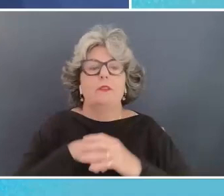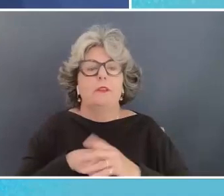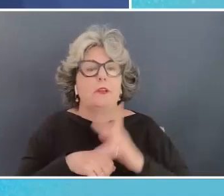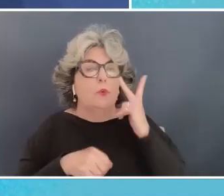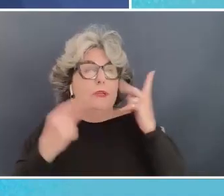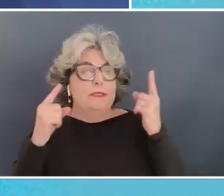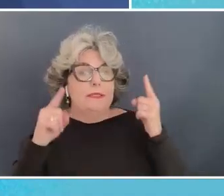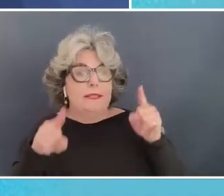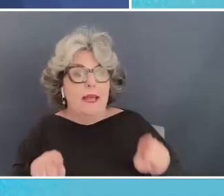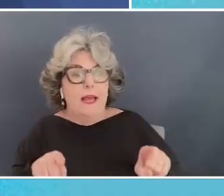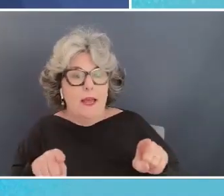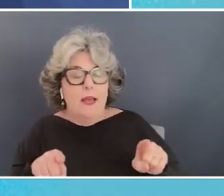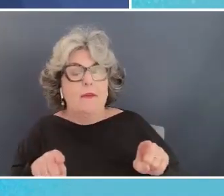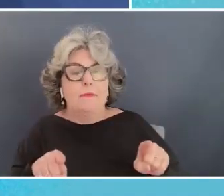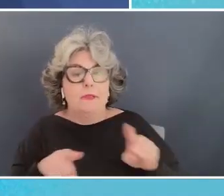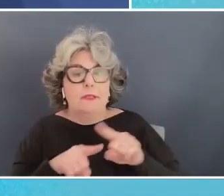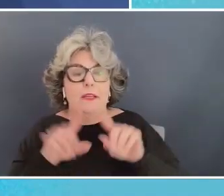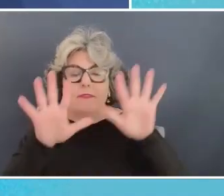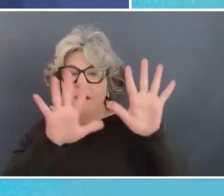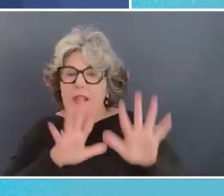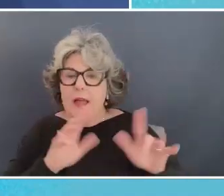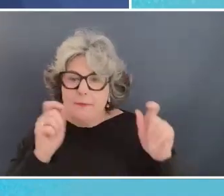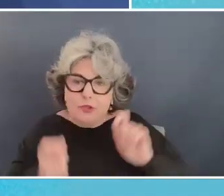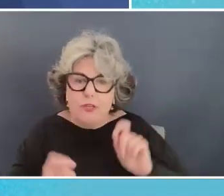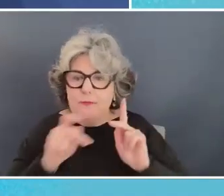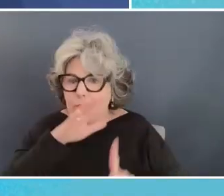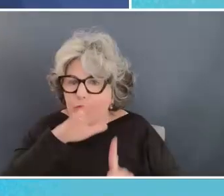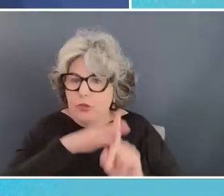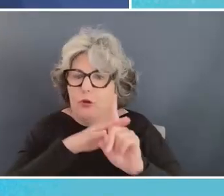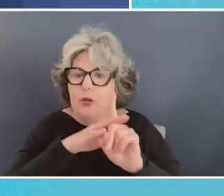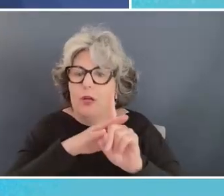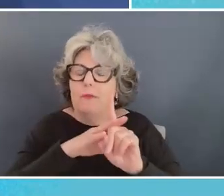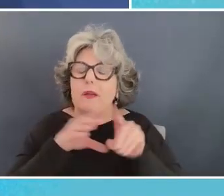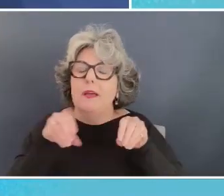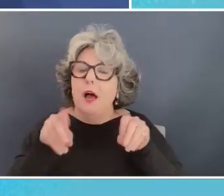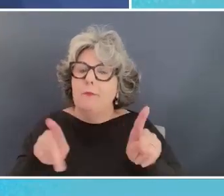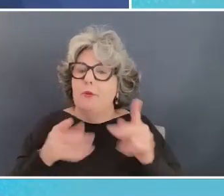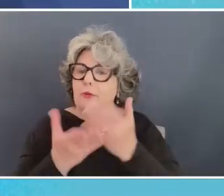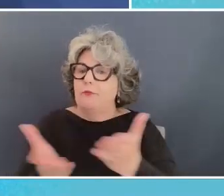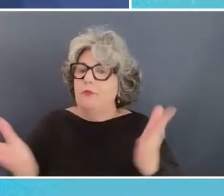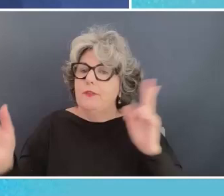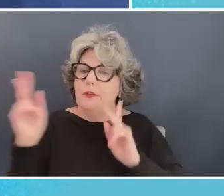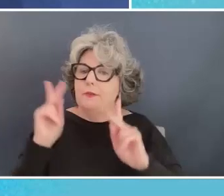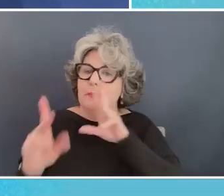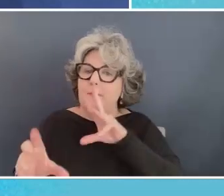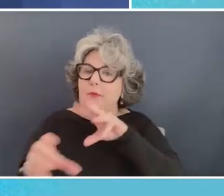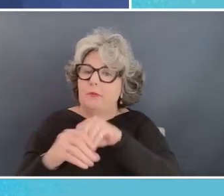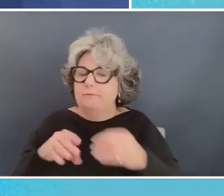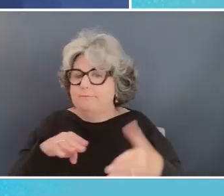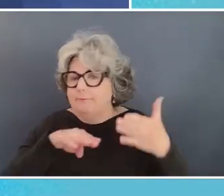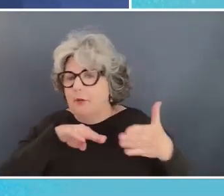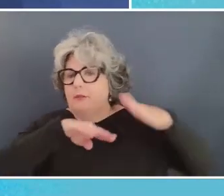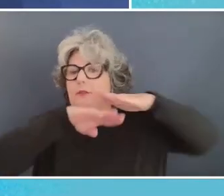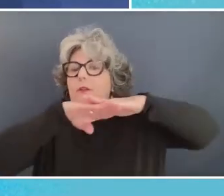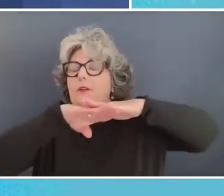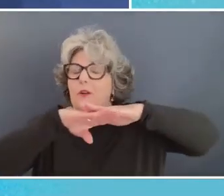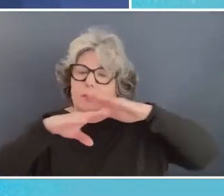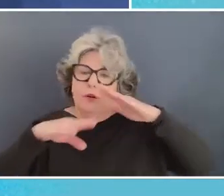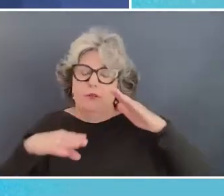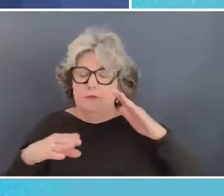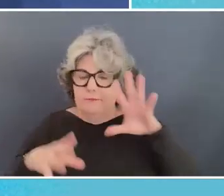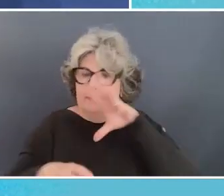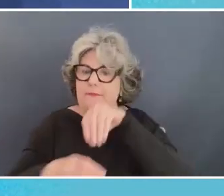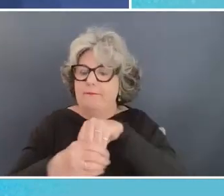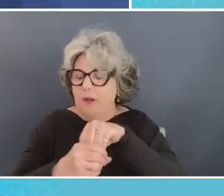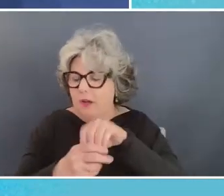at the cop in terms of climate change their presence creating spaces so that their voices increasingly are heard and and and and taken